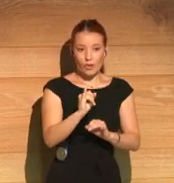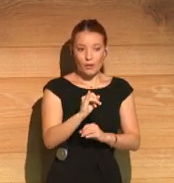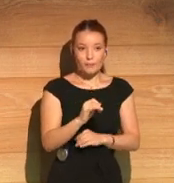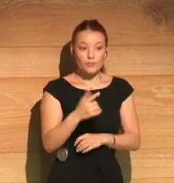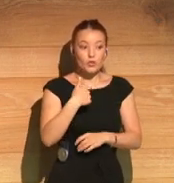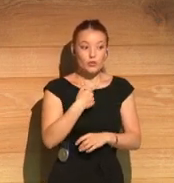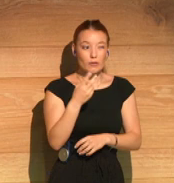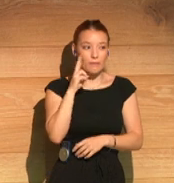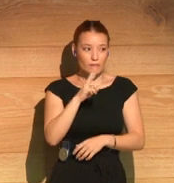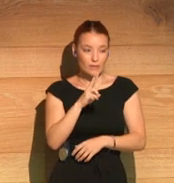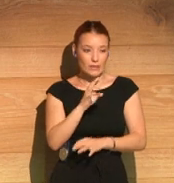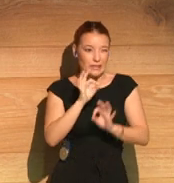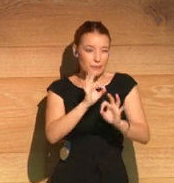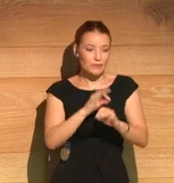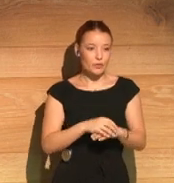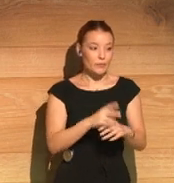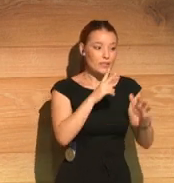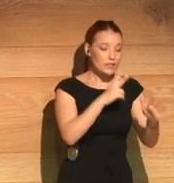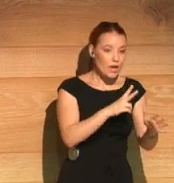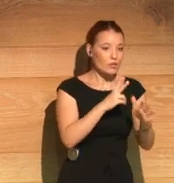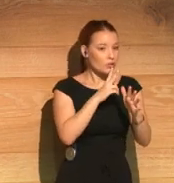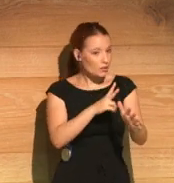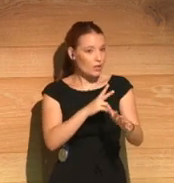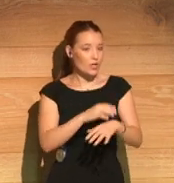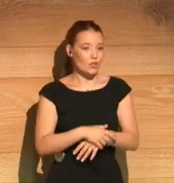almost a new version of himself.